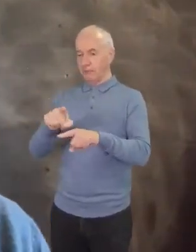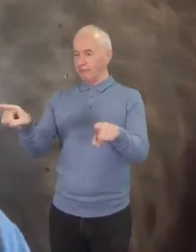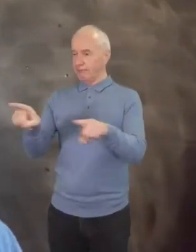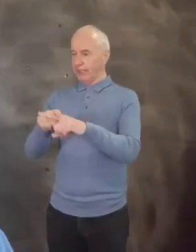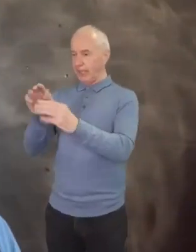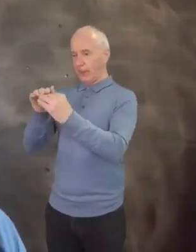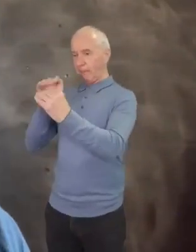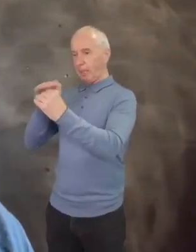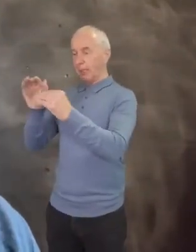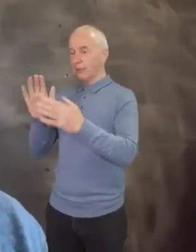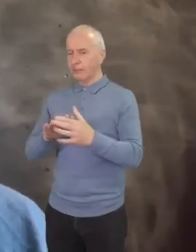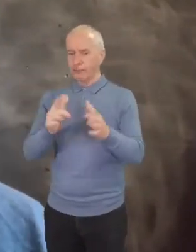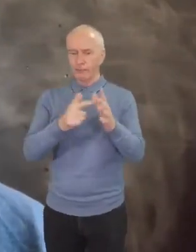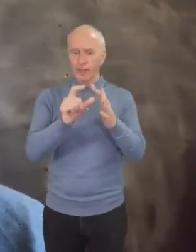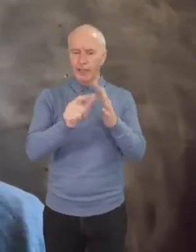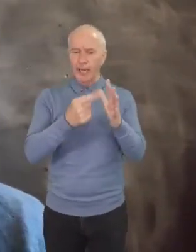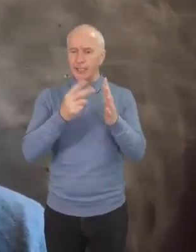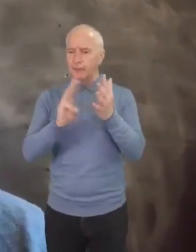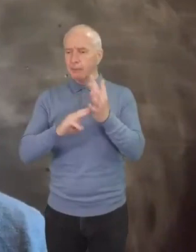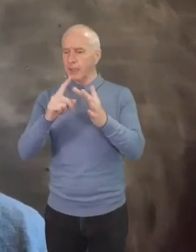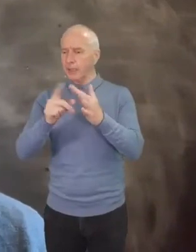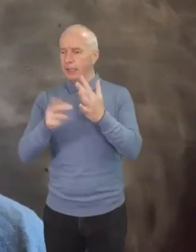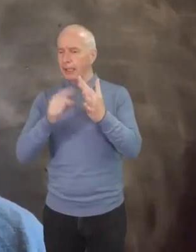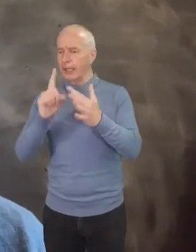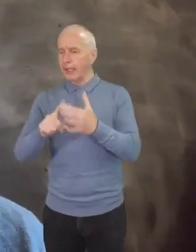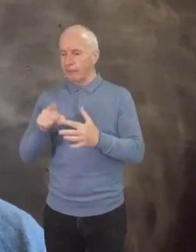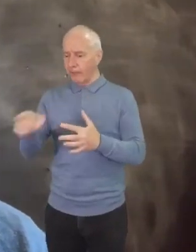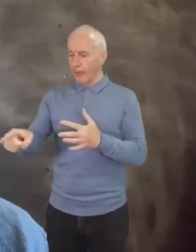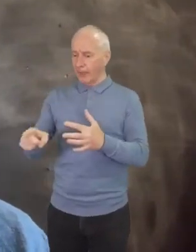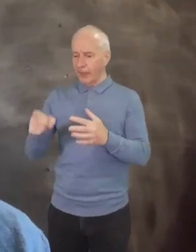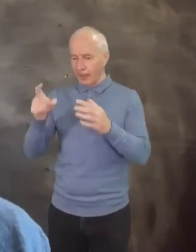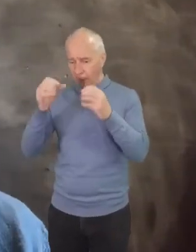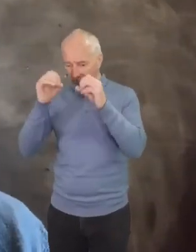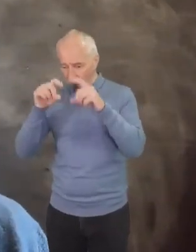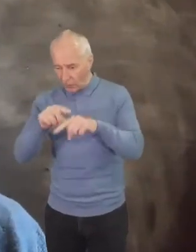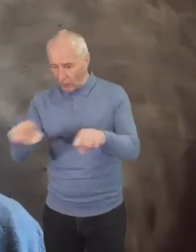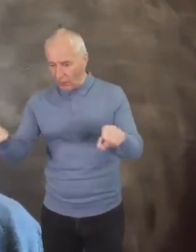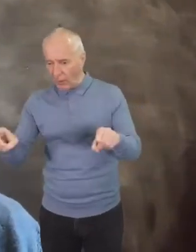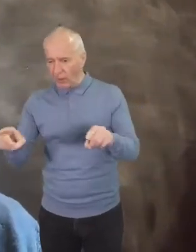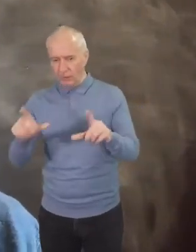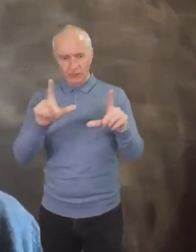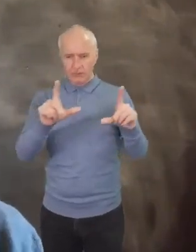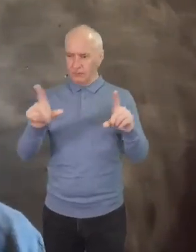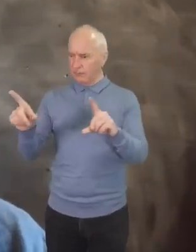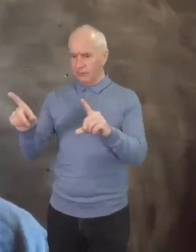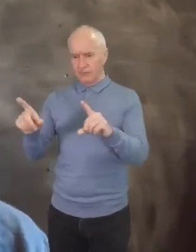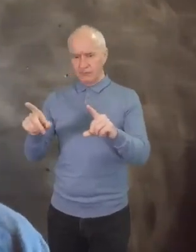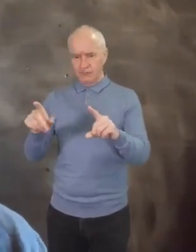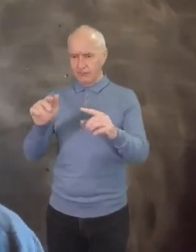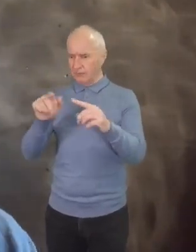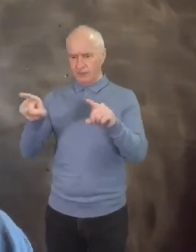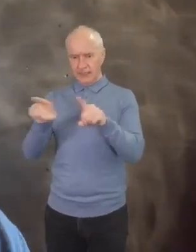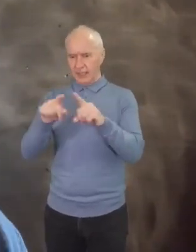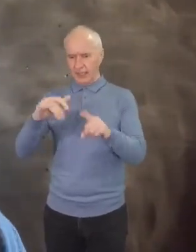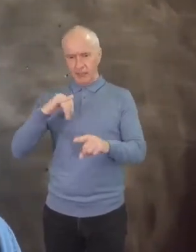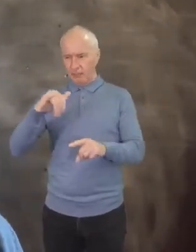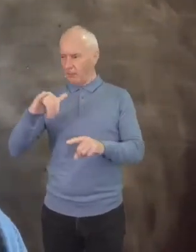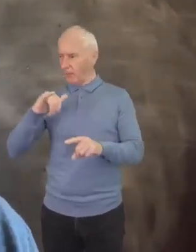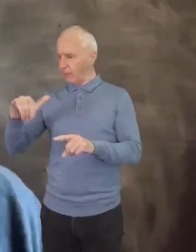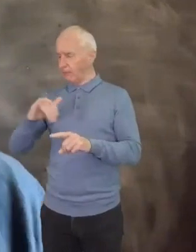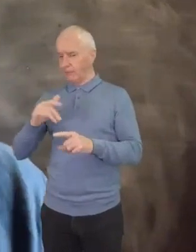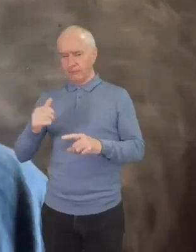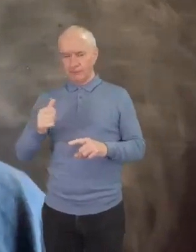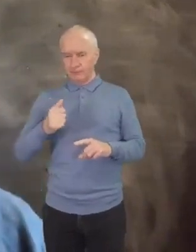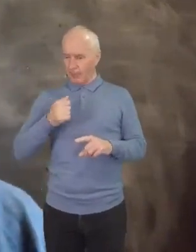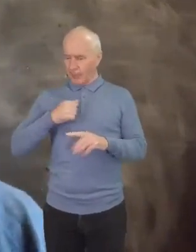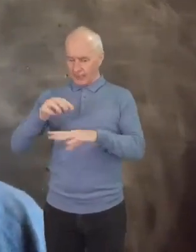Eve on Google and I find endless paintings and pictures of people with my colour skin. Until recently I have never had to qualify who